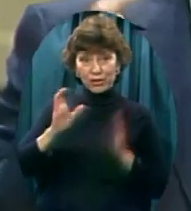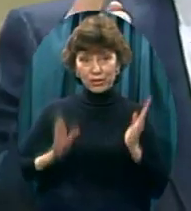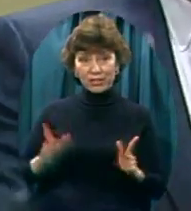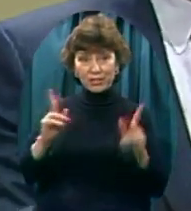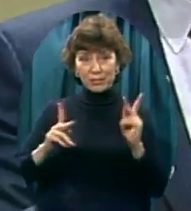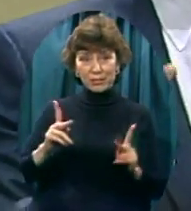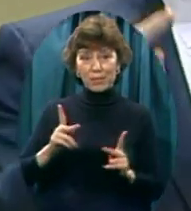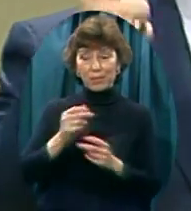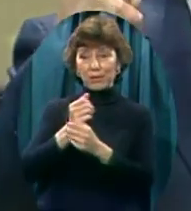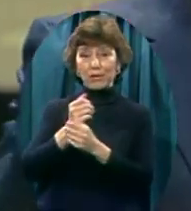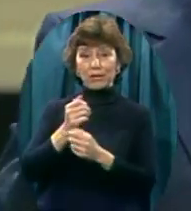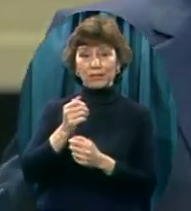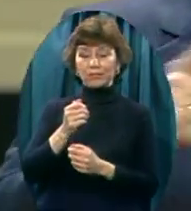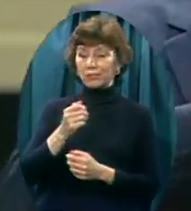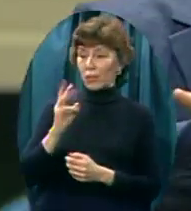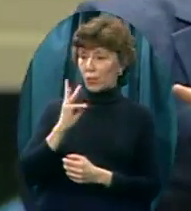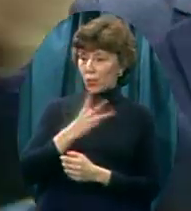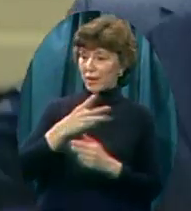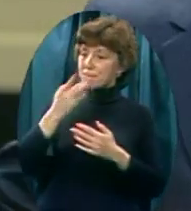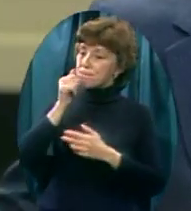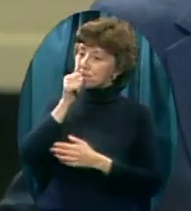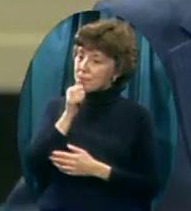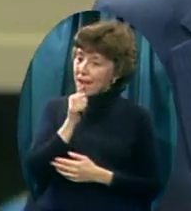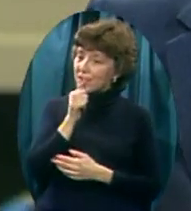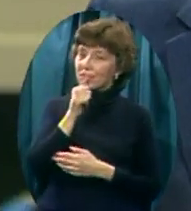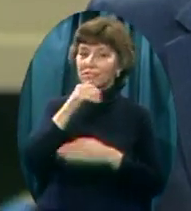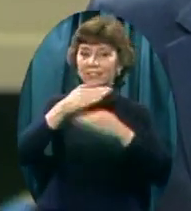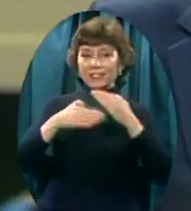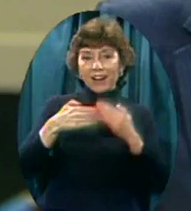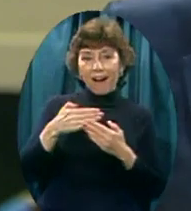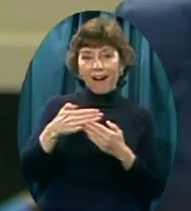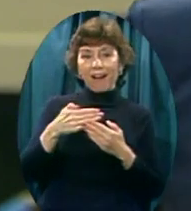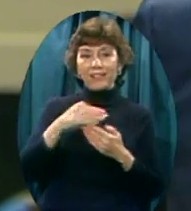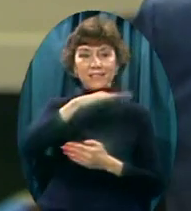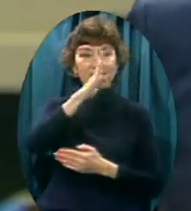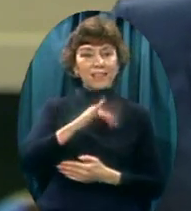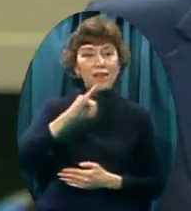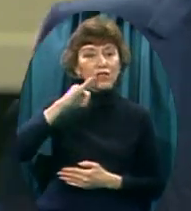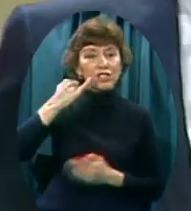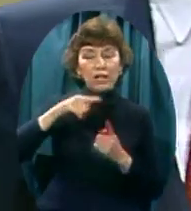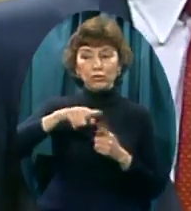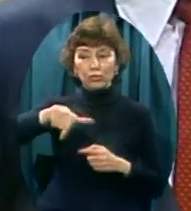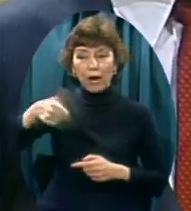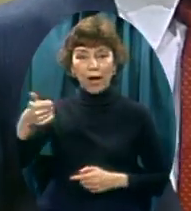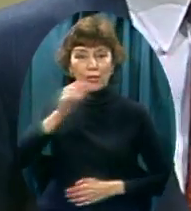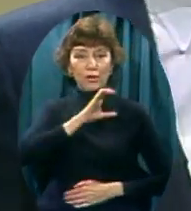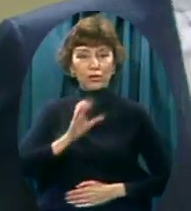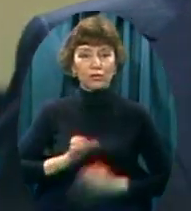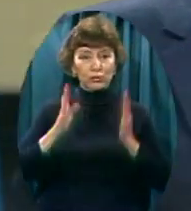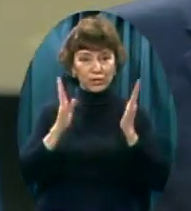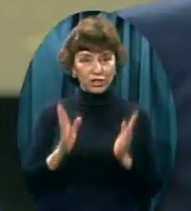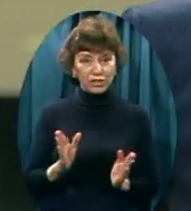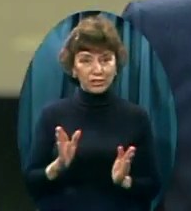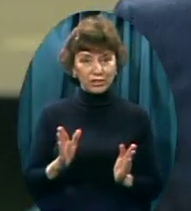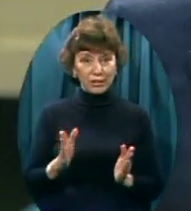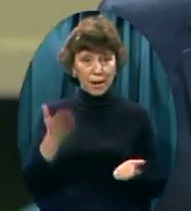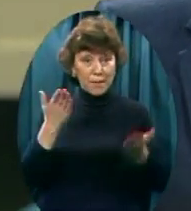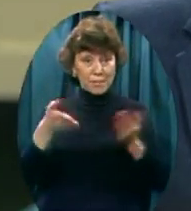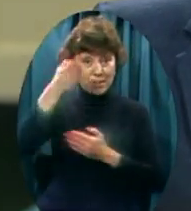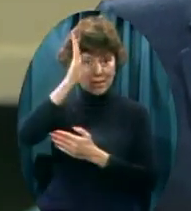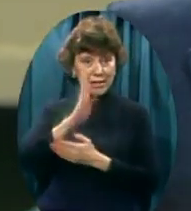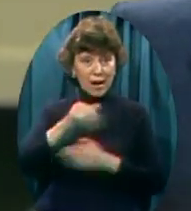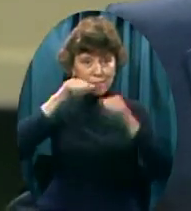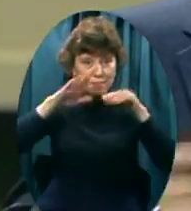always patient Kind And never jealous Towards other members Of the family of God Even if God's blessing them Above you